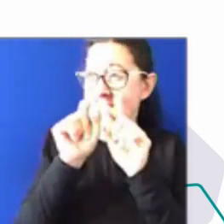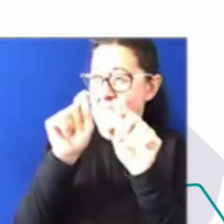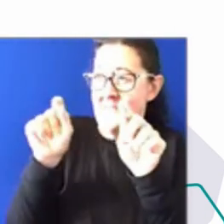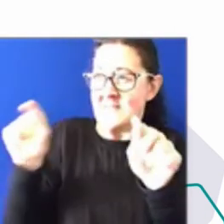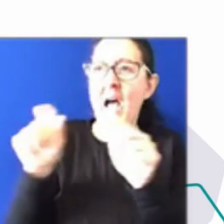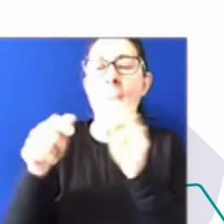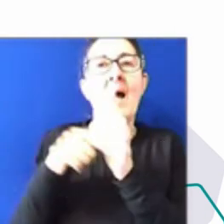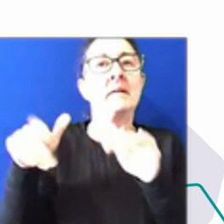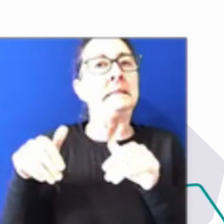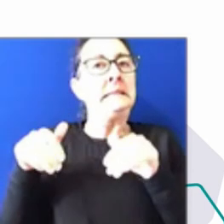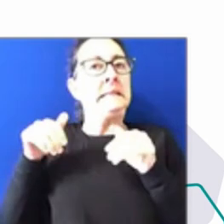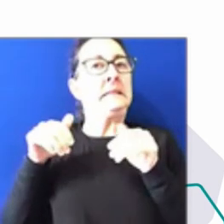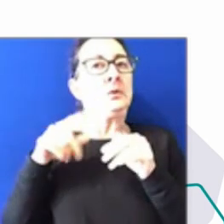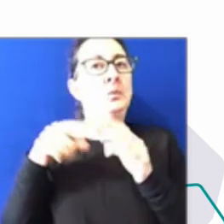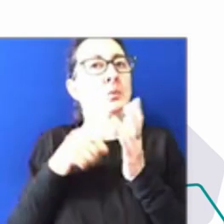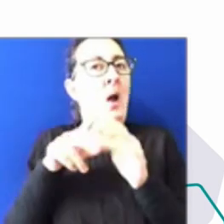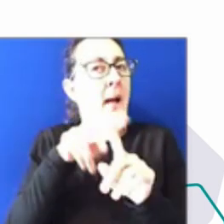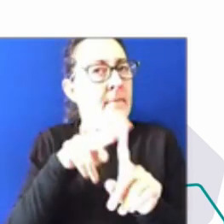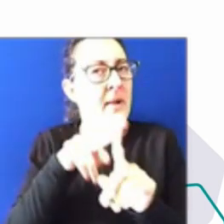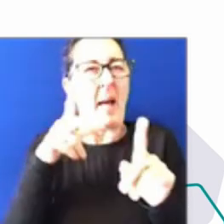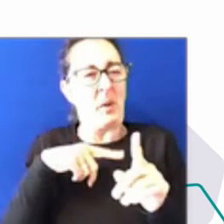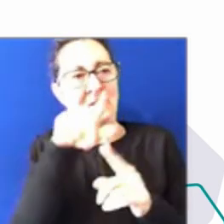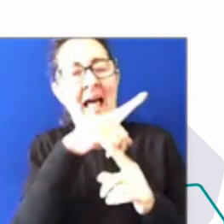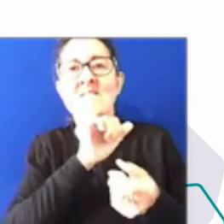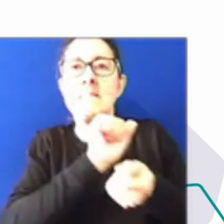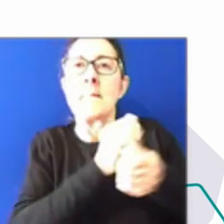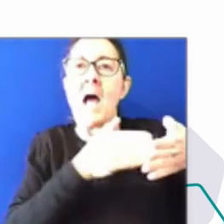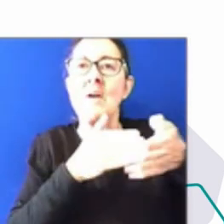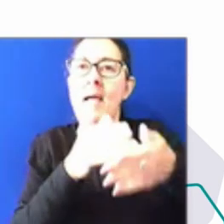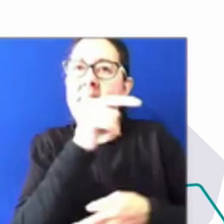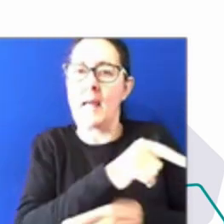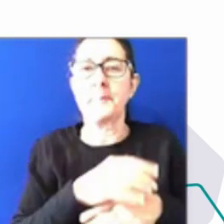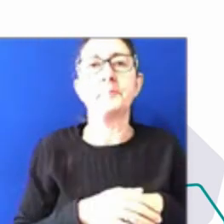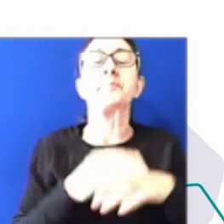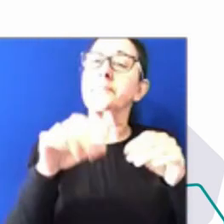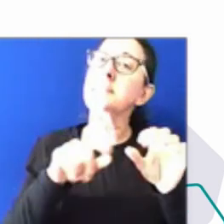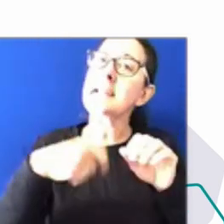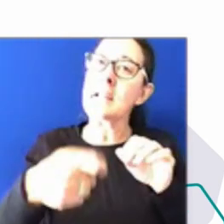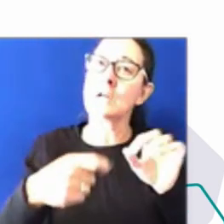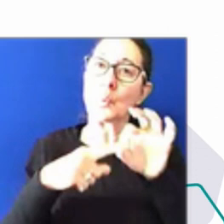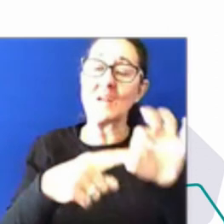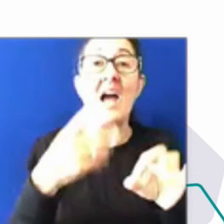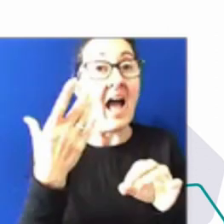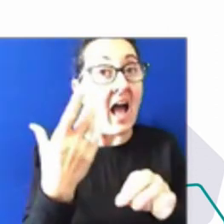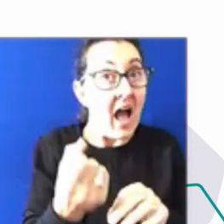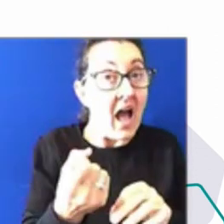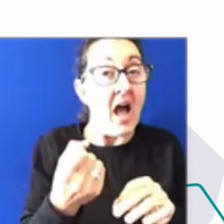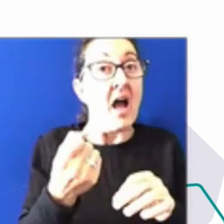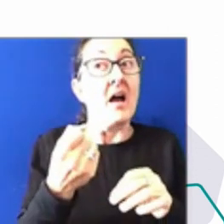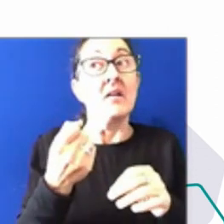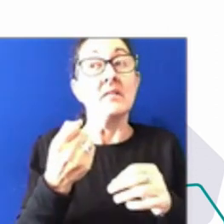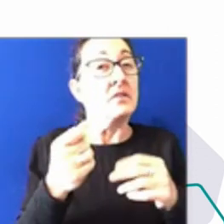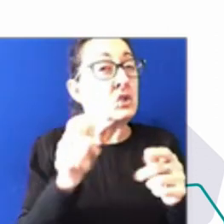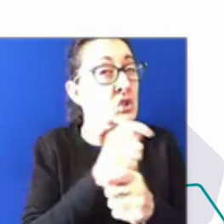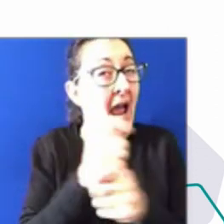So the next question has come through. Will there be any changes occurring in the wake of the RoboDebt RC hearings, and